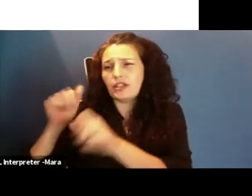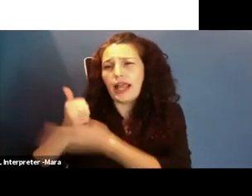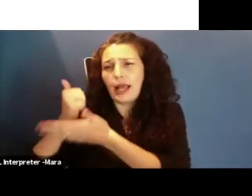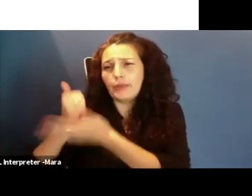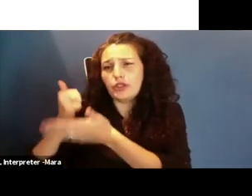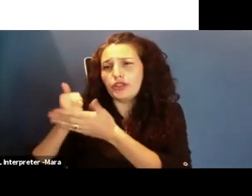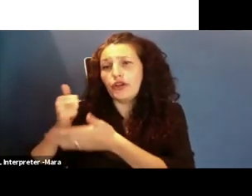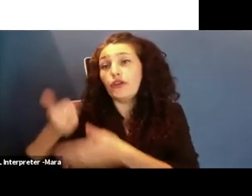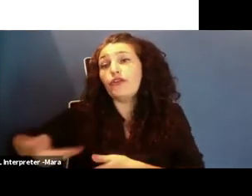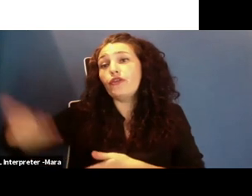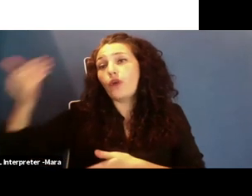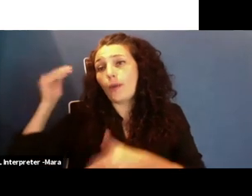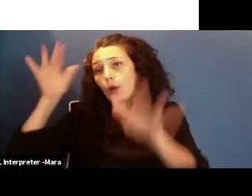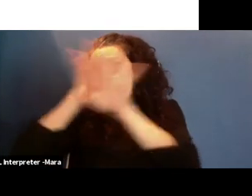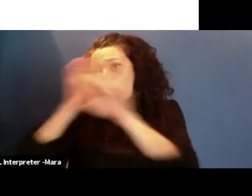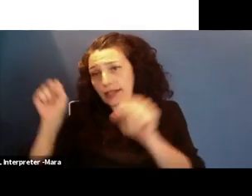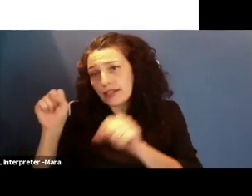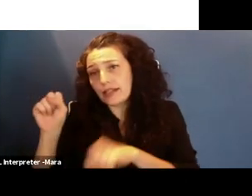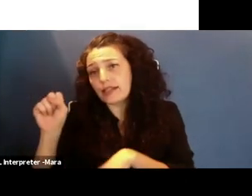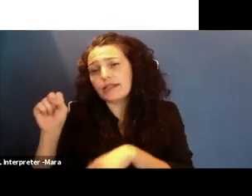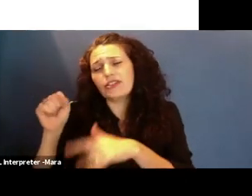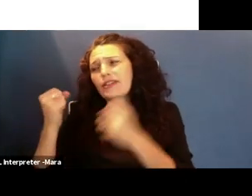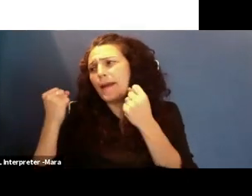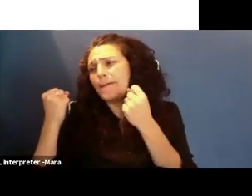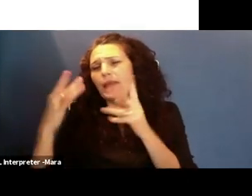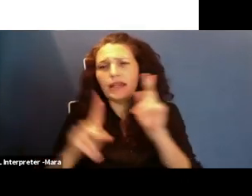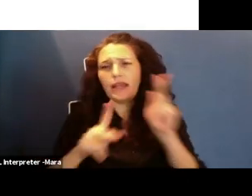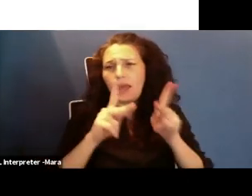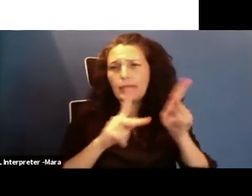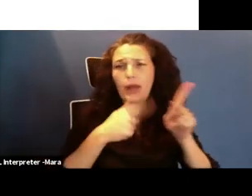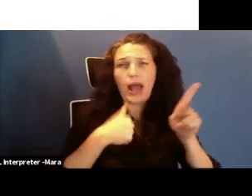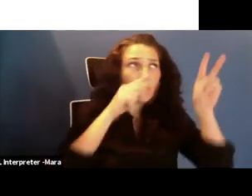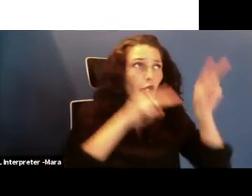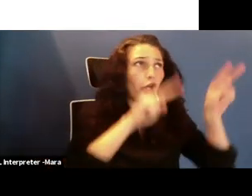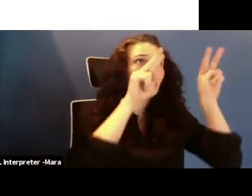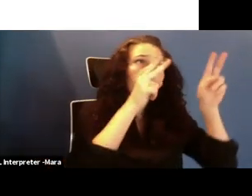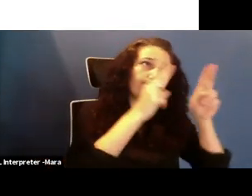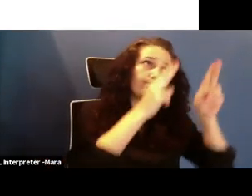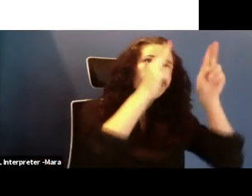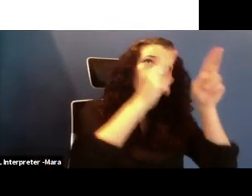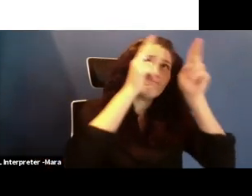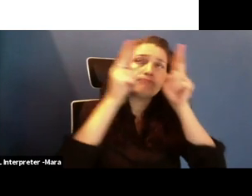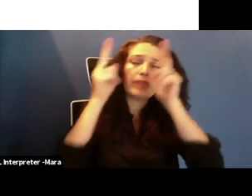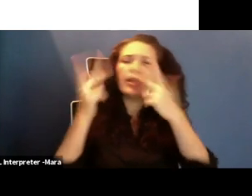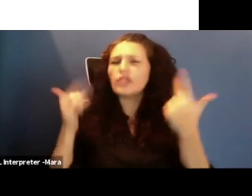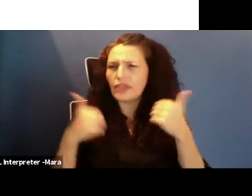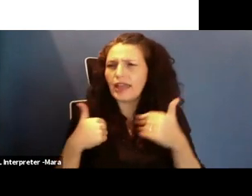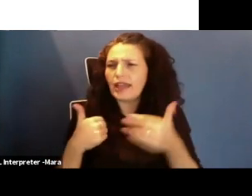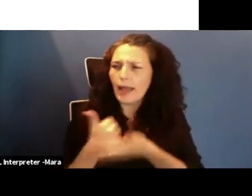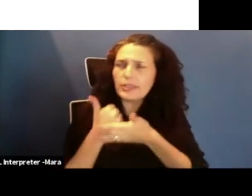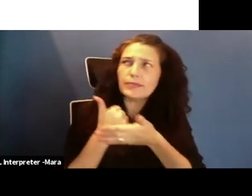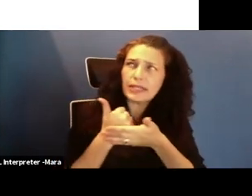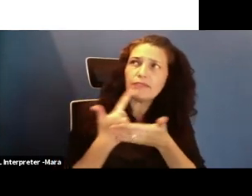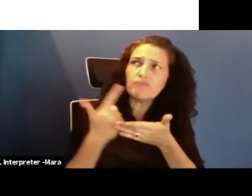me. And there's many other people that I look up to as well. And that's what keeps me going. So identify a role model because